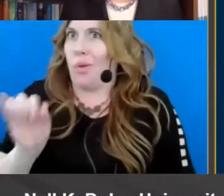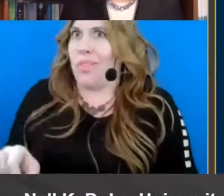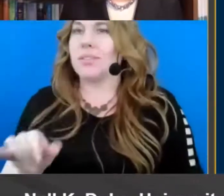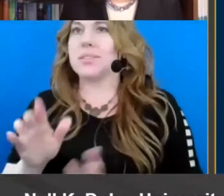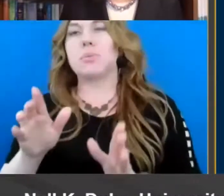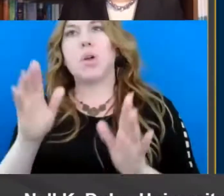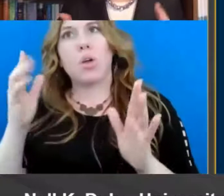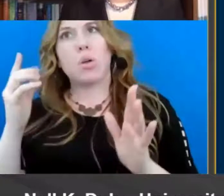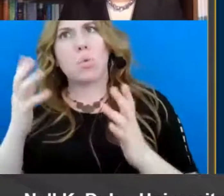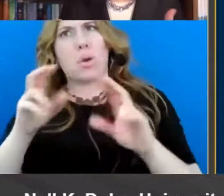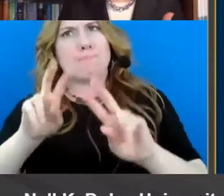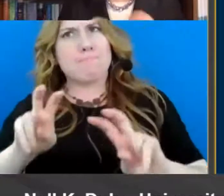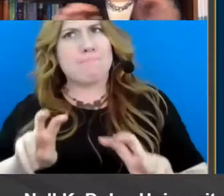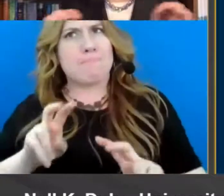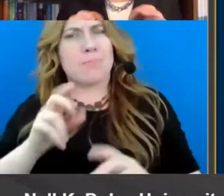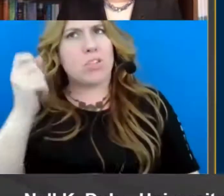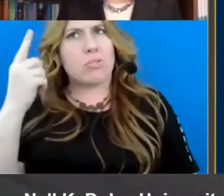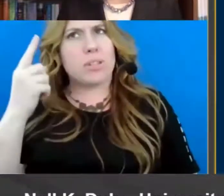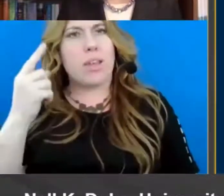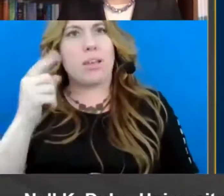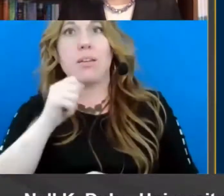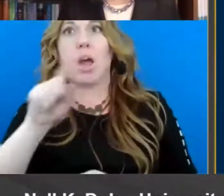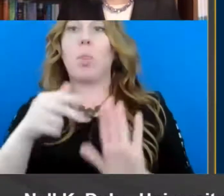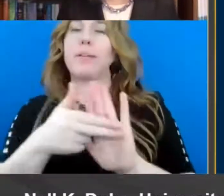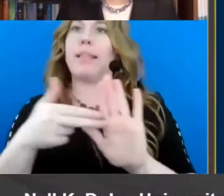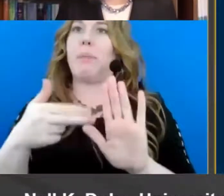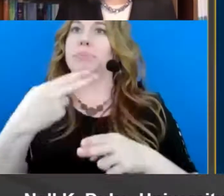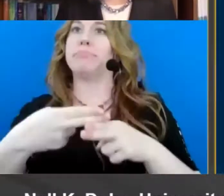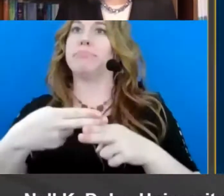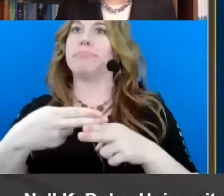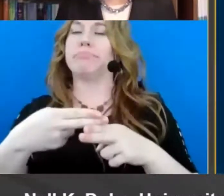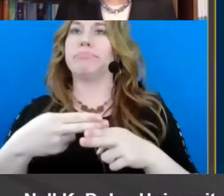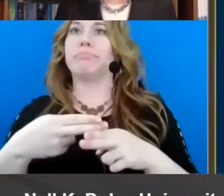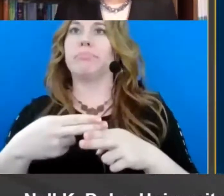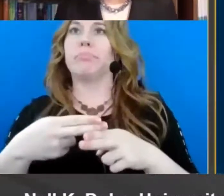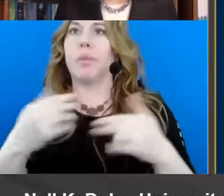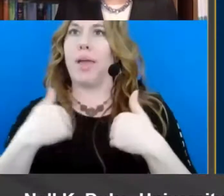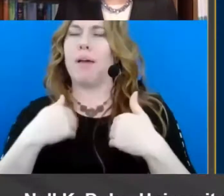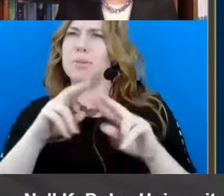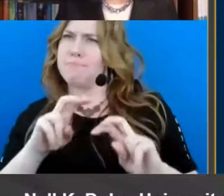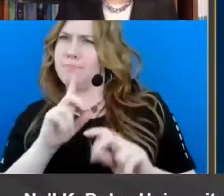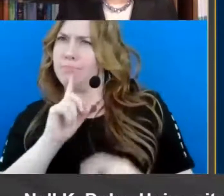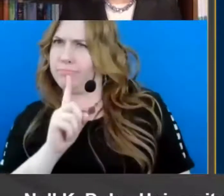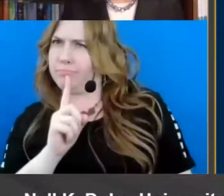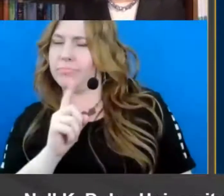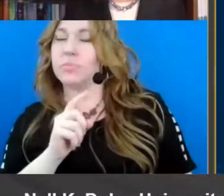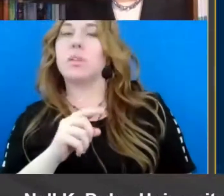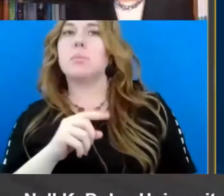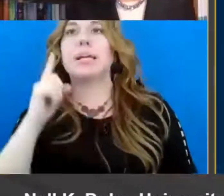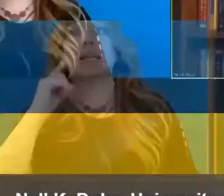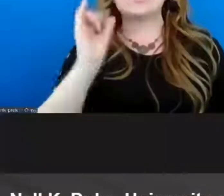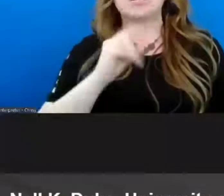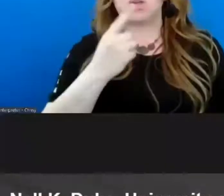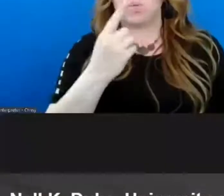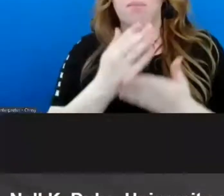really want to interrogate and kind of get beyond just just the label that we might um have um but it sounds like one feature of the